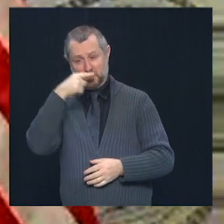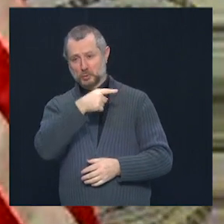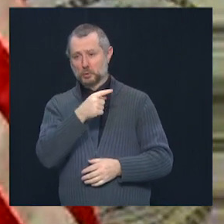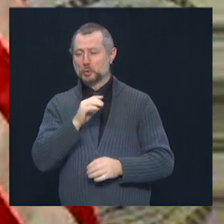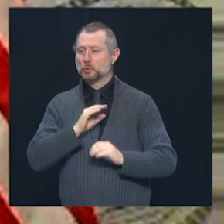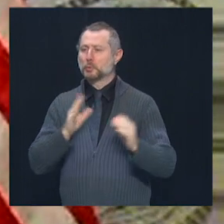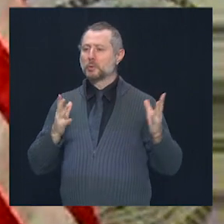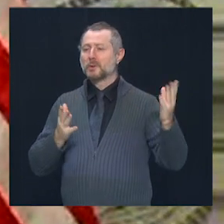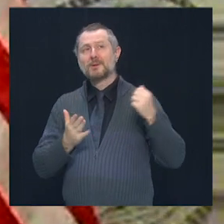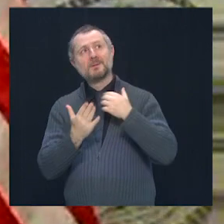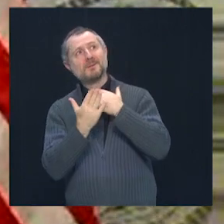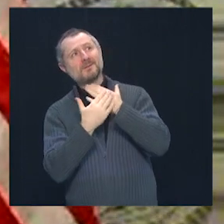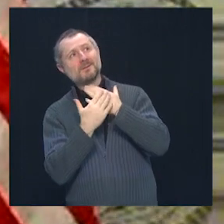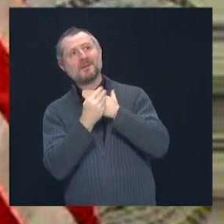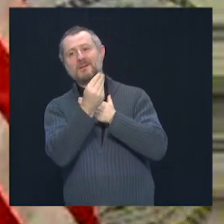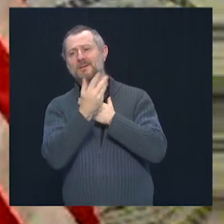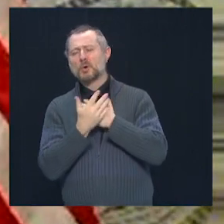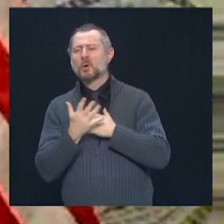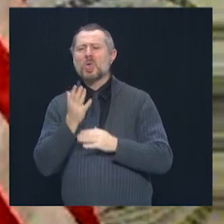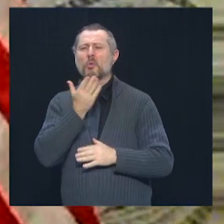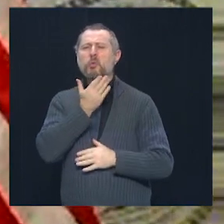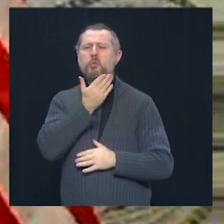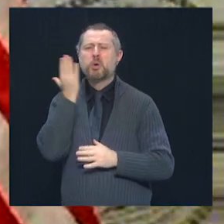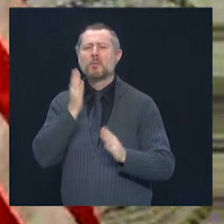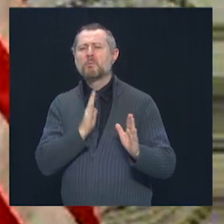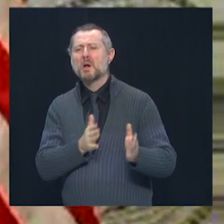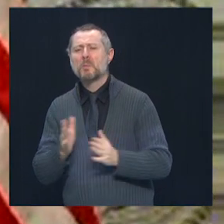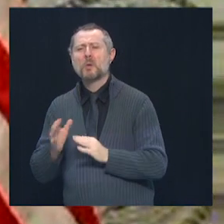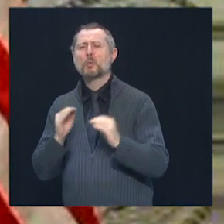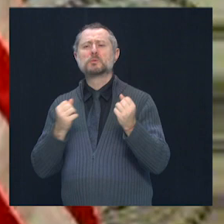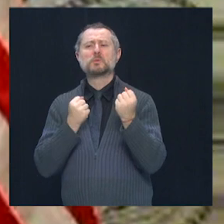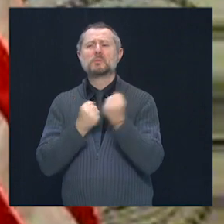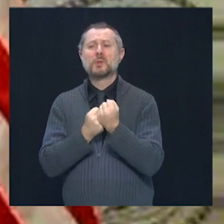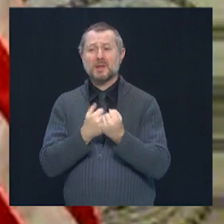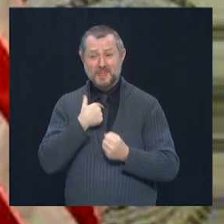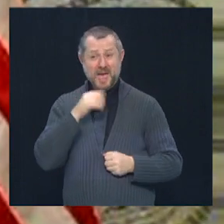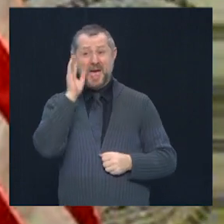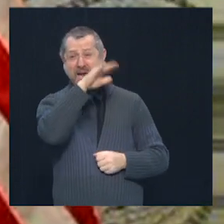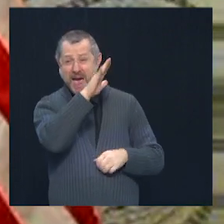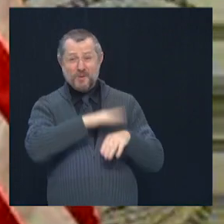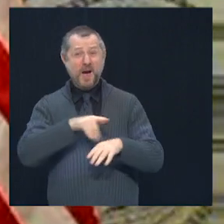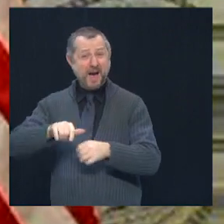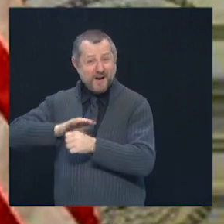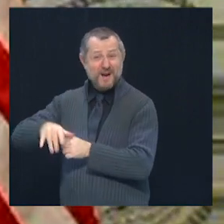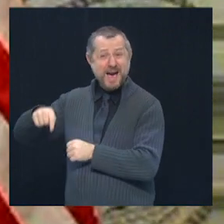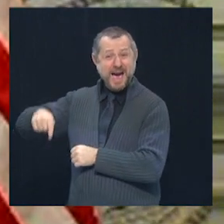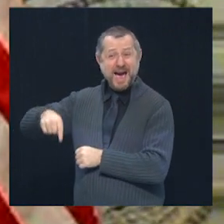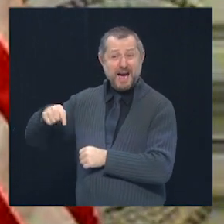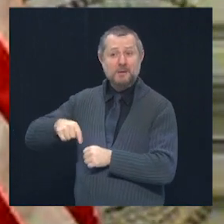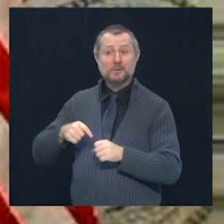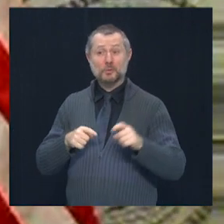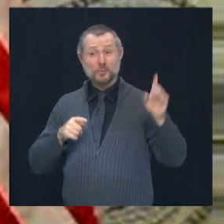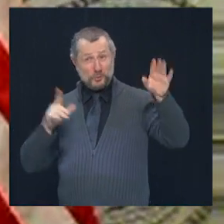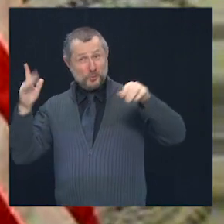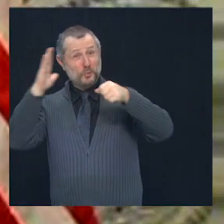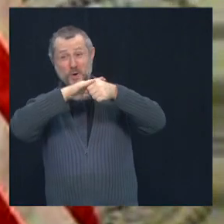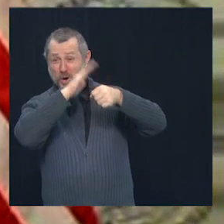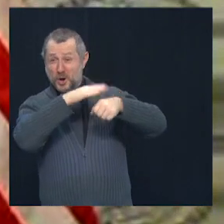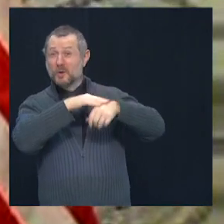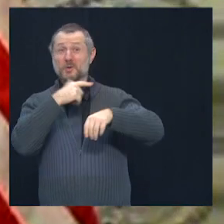prepare us did not support us even when we raised the warning you did it i did it we begged for that testing